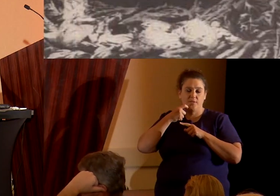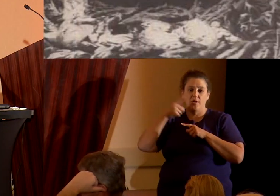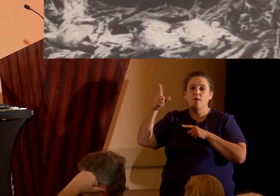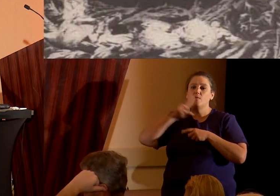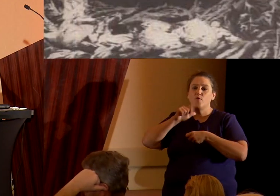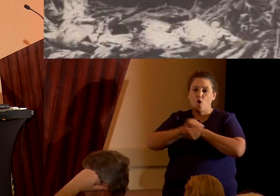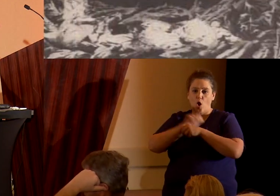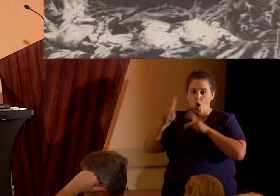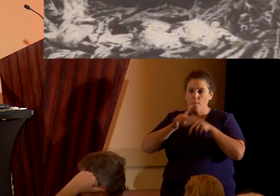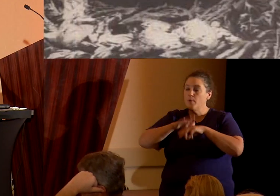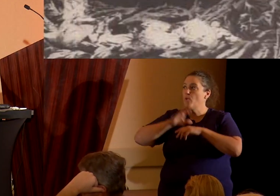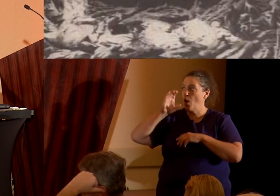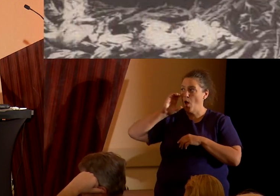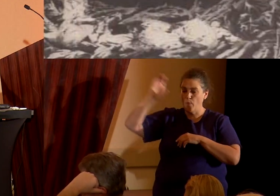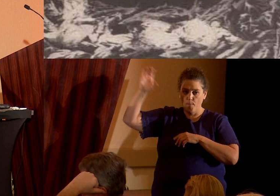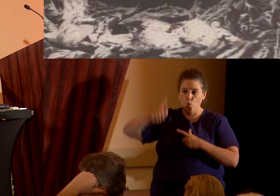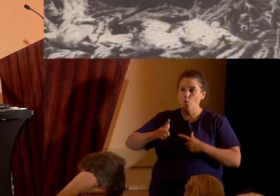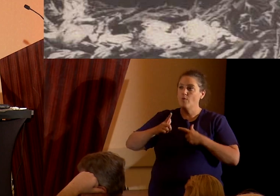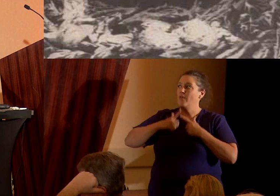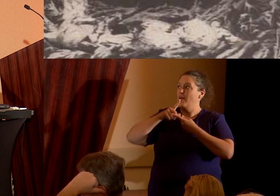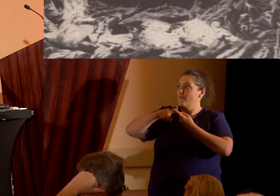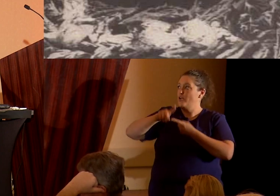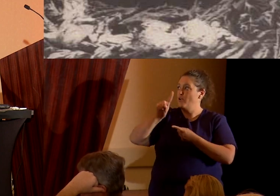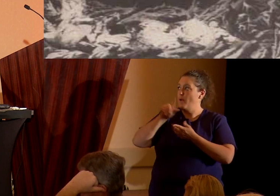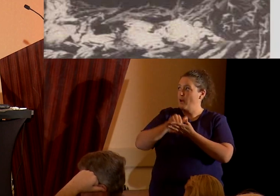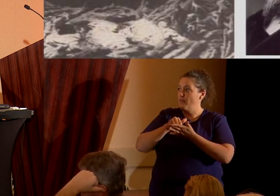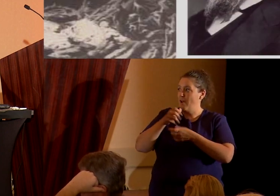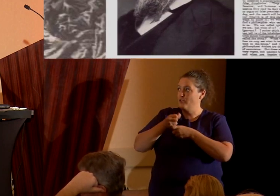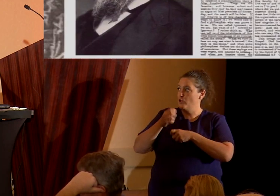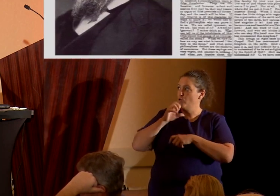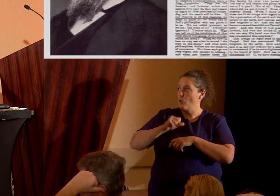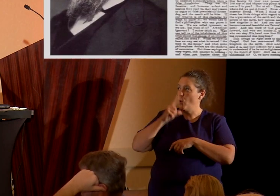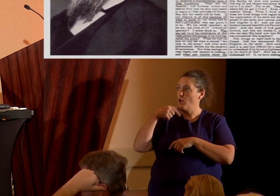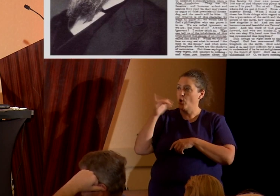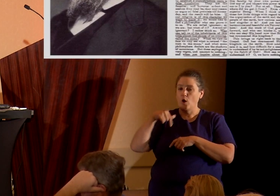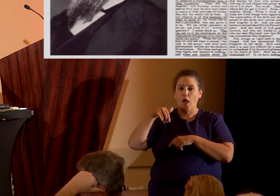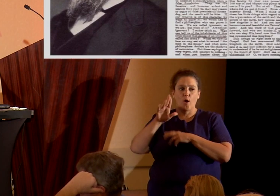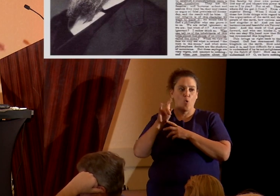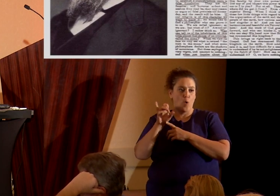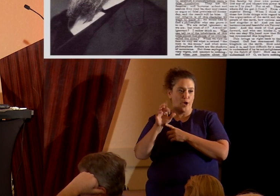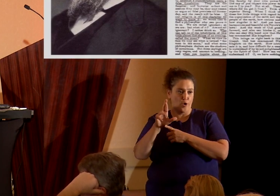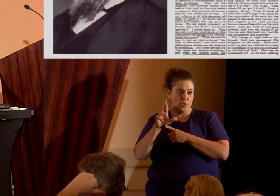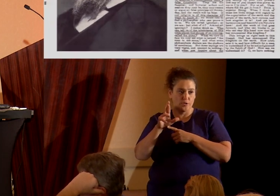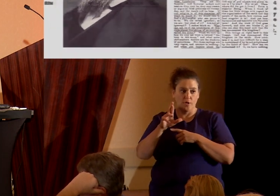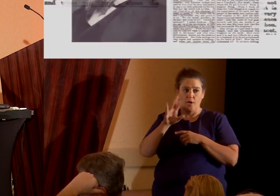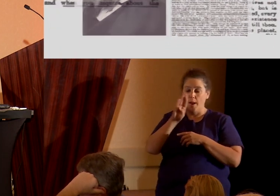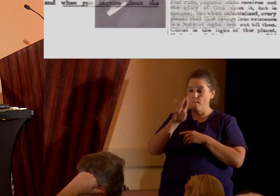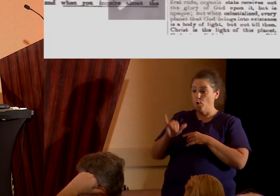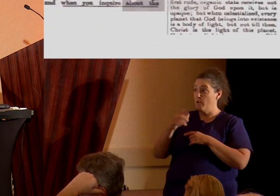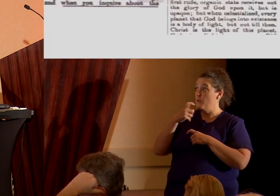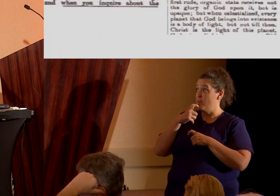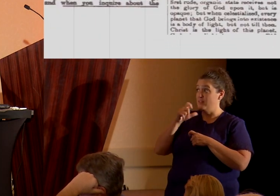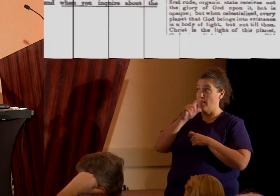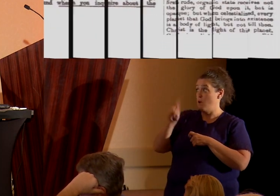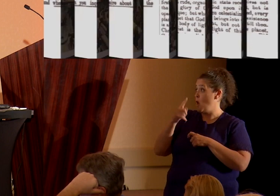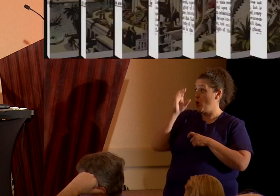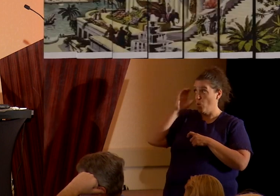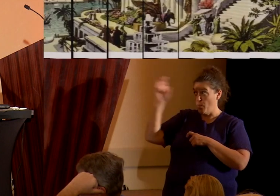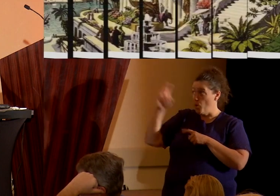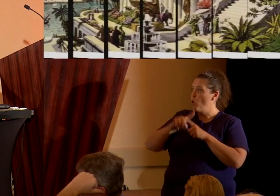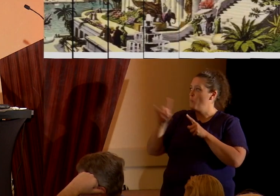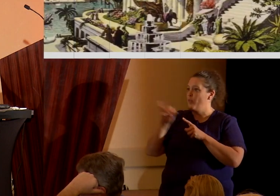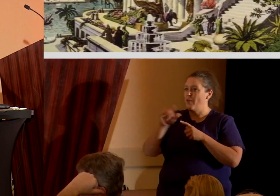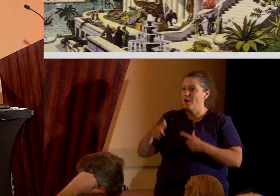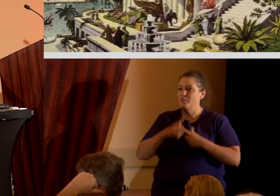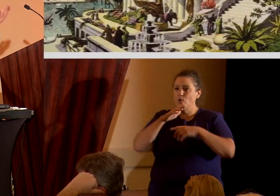are people on the moon, they live to about a thousand years old, dress in the Quaker fashion, and Brigham Young didn't stop at the moon. He also insisted that they also live